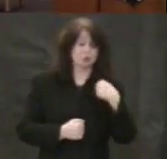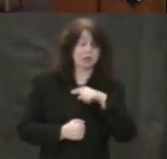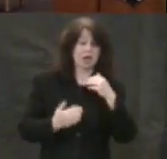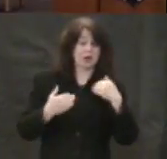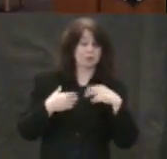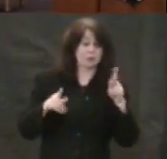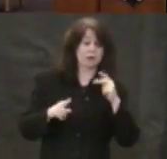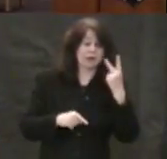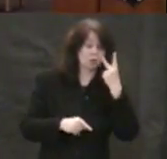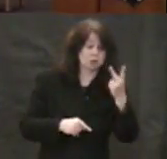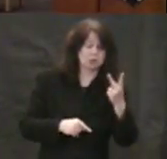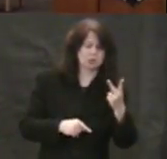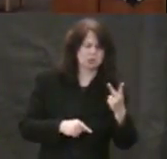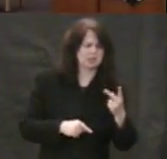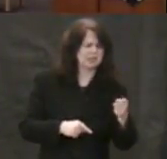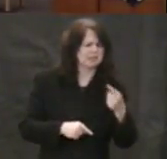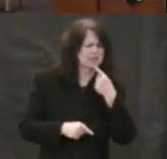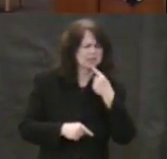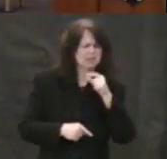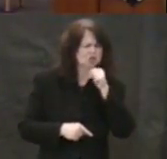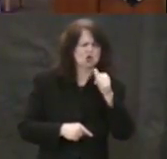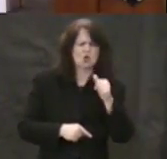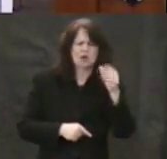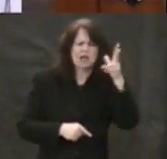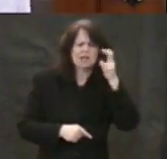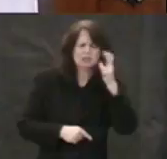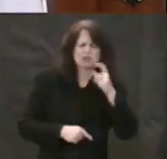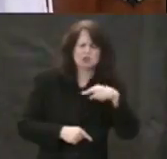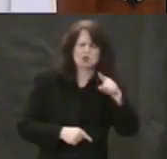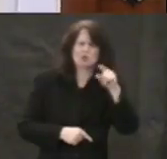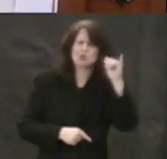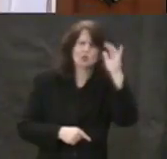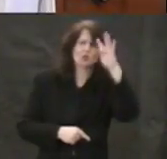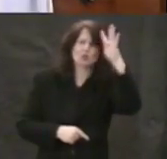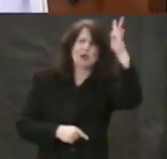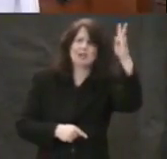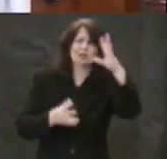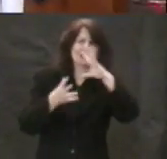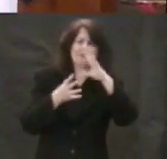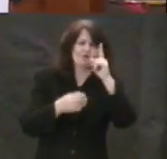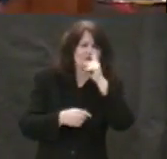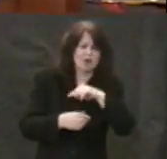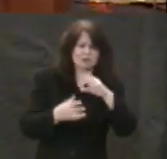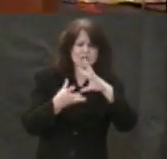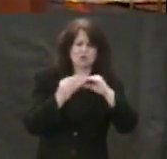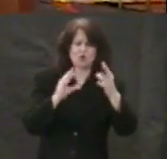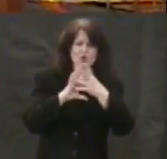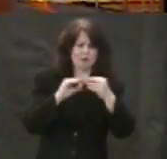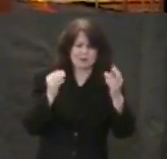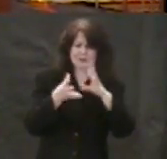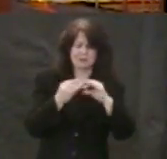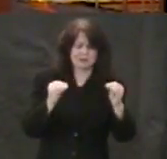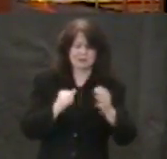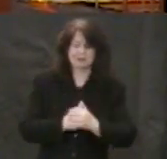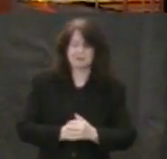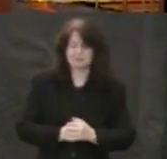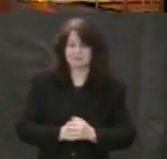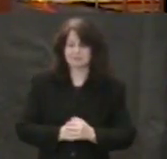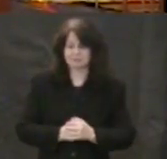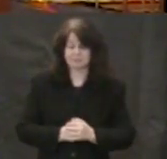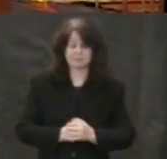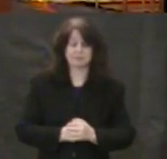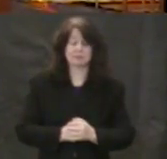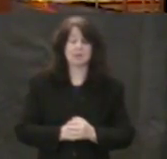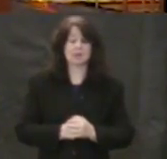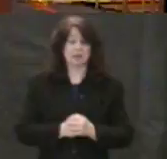Peter says, don't listen to these made-up stories. There are plenty of eyewitnesses, three of them prime being Peter, James,